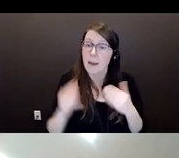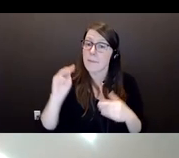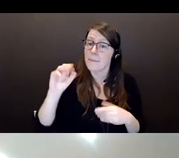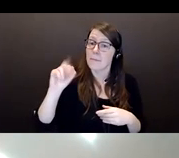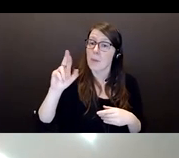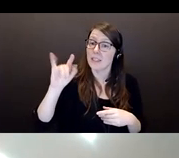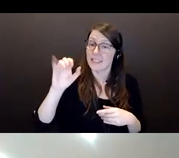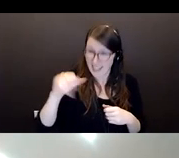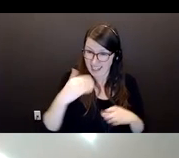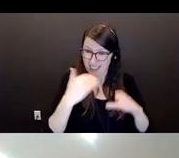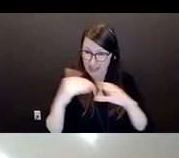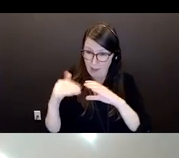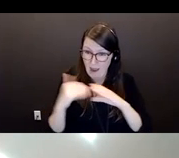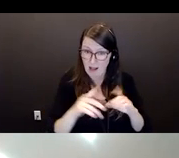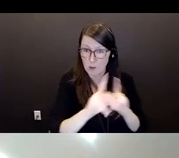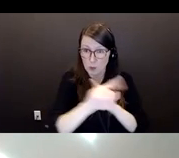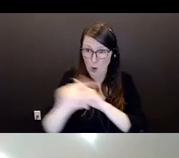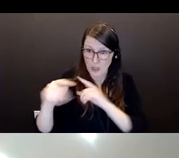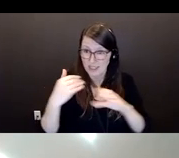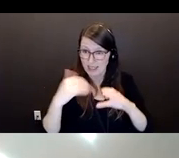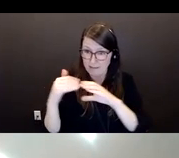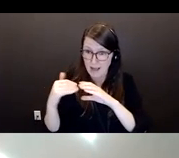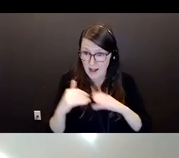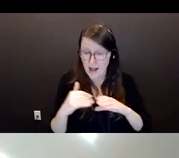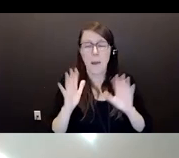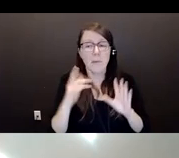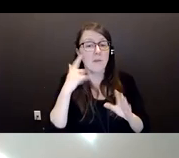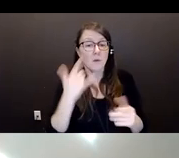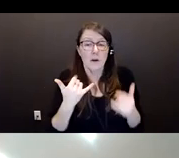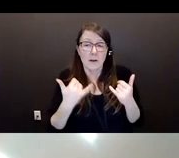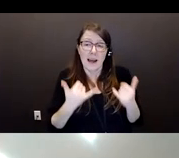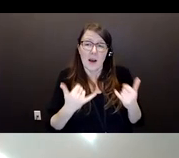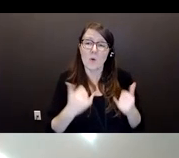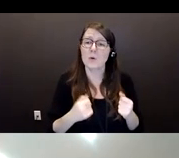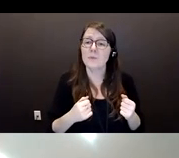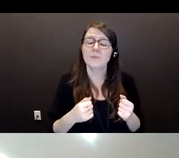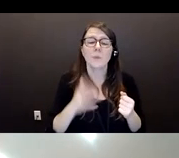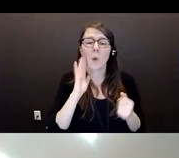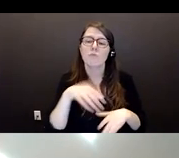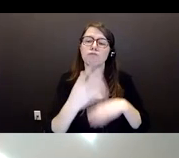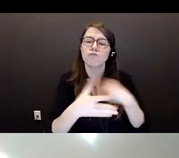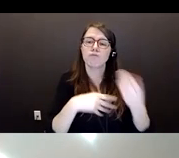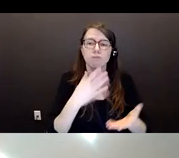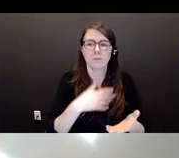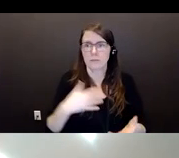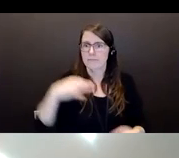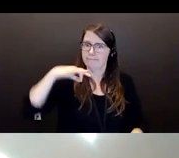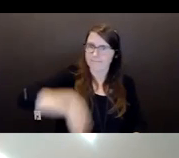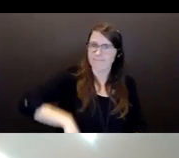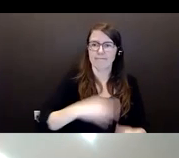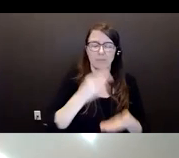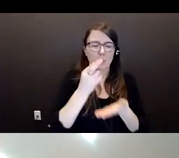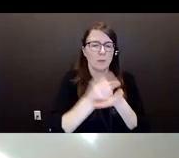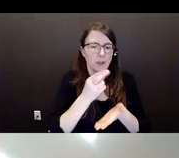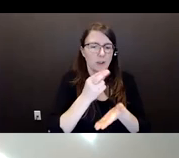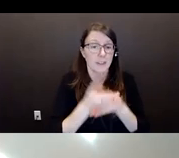email these individuals back. But we'll just proceed with some very pertinent resources. Here you can see Martin's contact